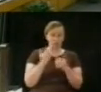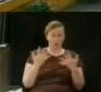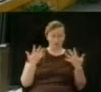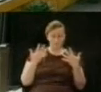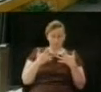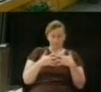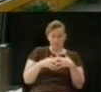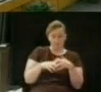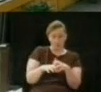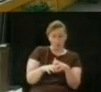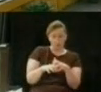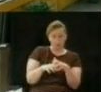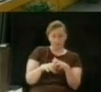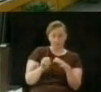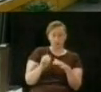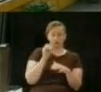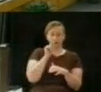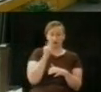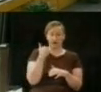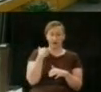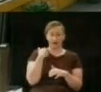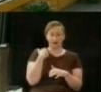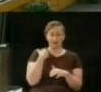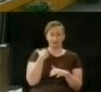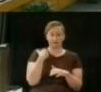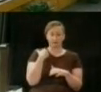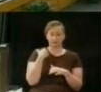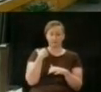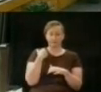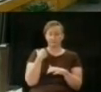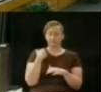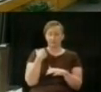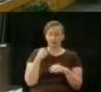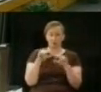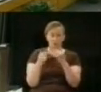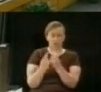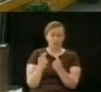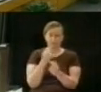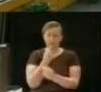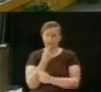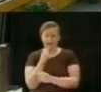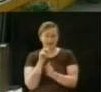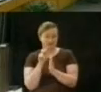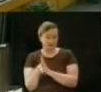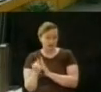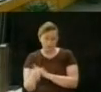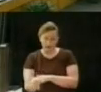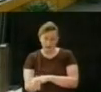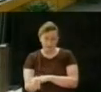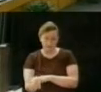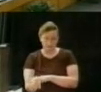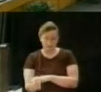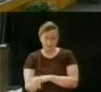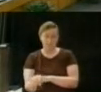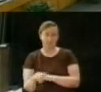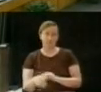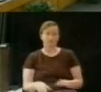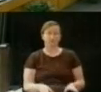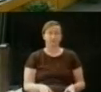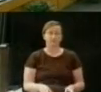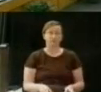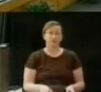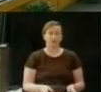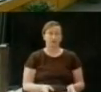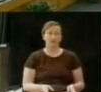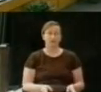to outline before we start the process how you go about merging these so that you don't have employees